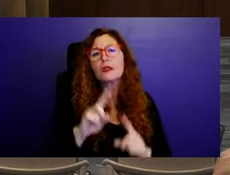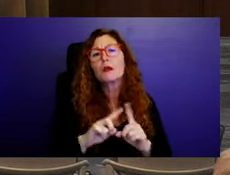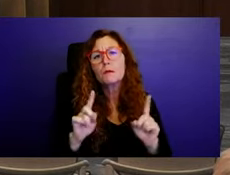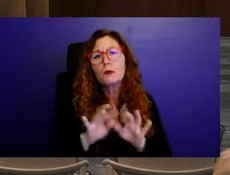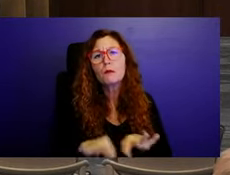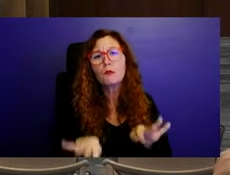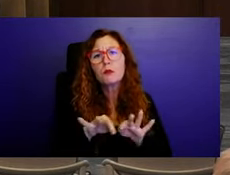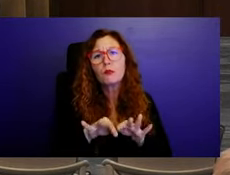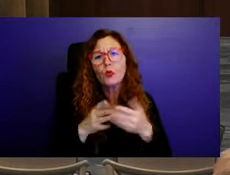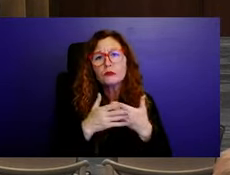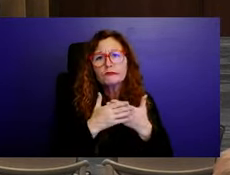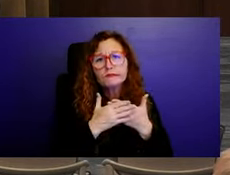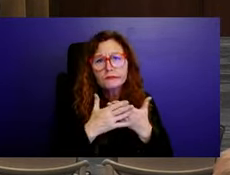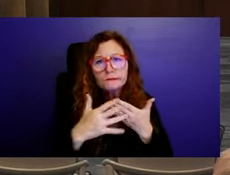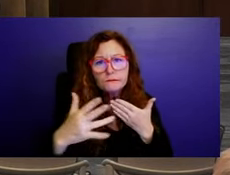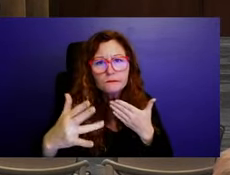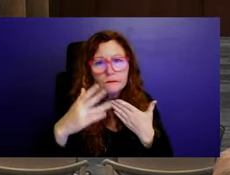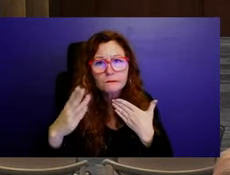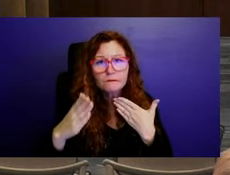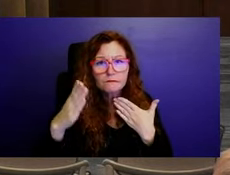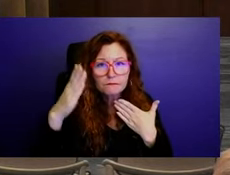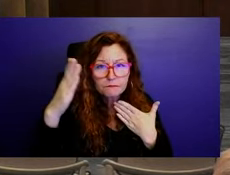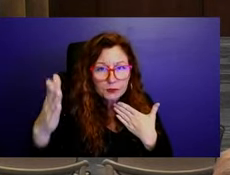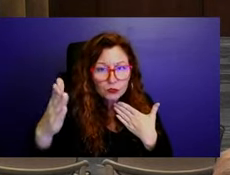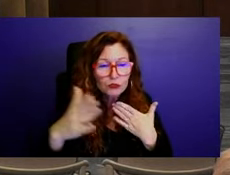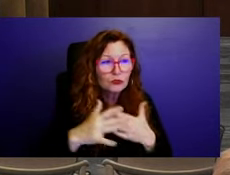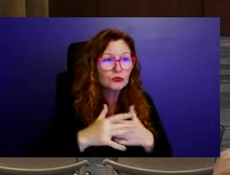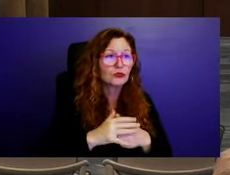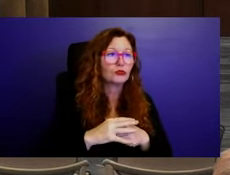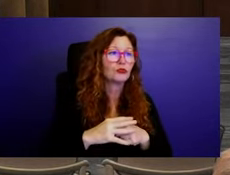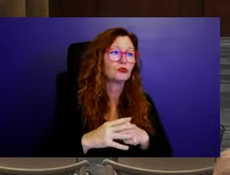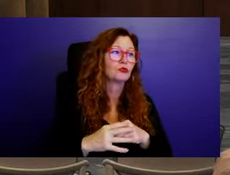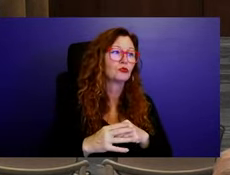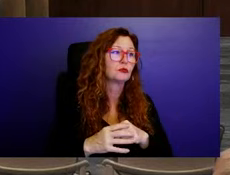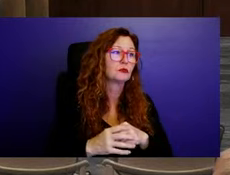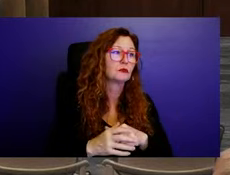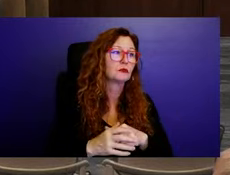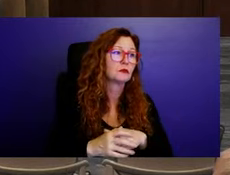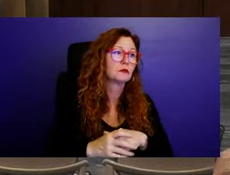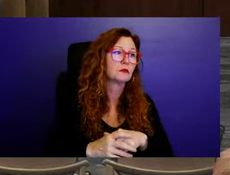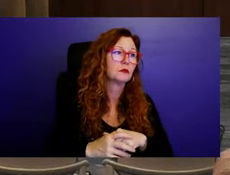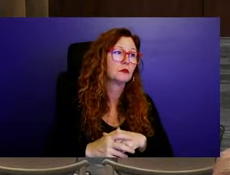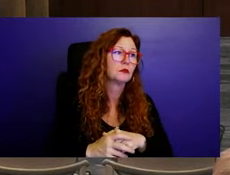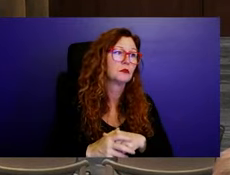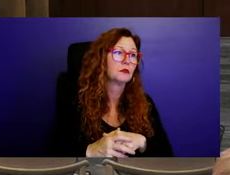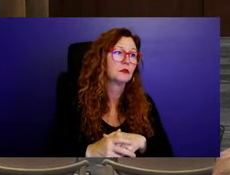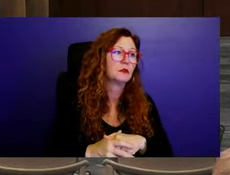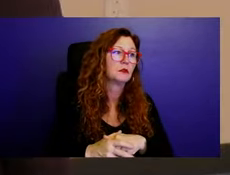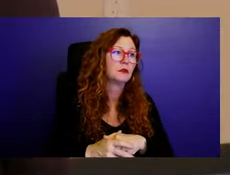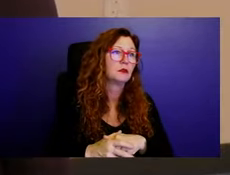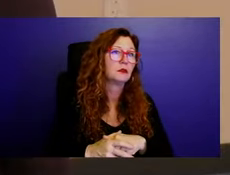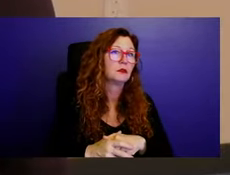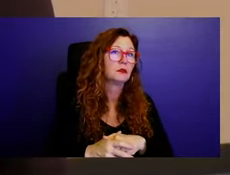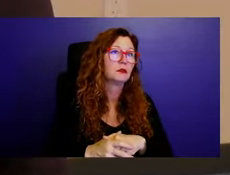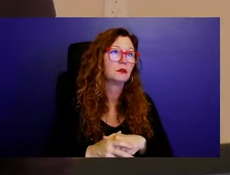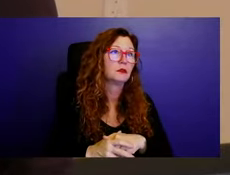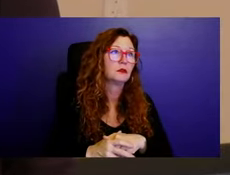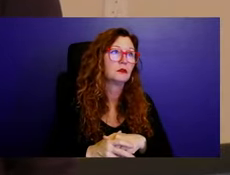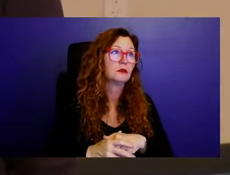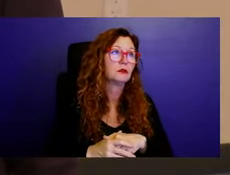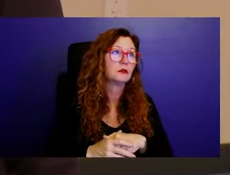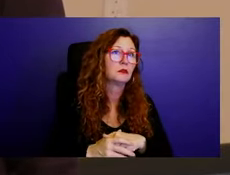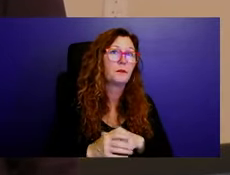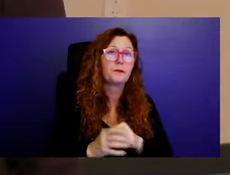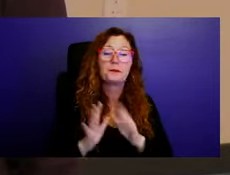does not have, you know, garages, we would not be in favor of, or I would not be in favor of. Um, but also